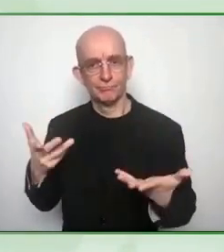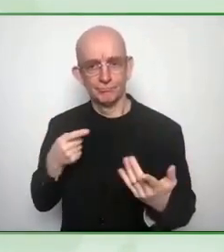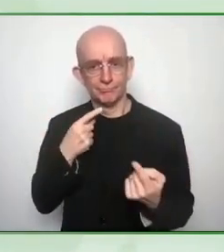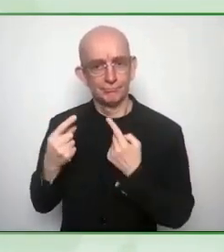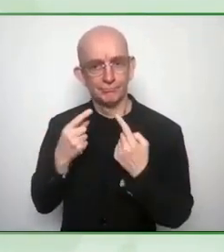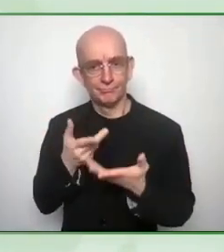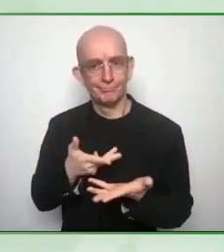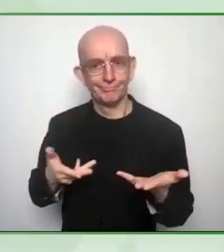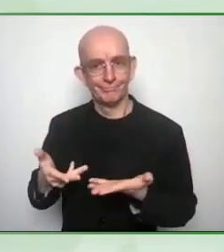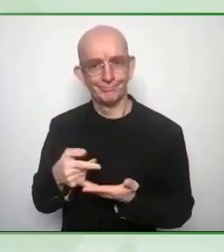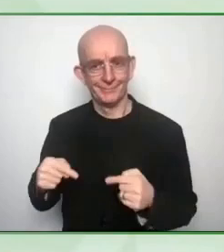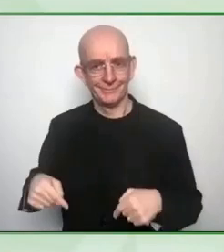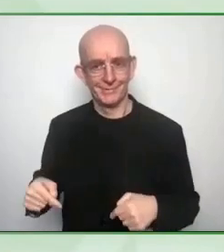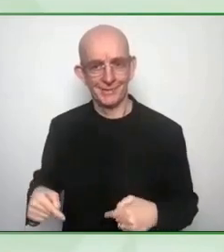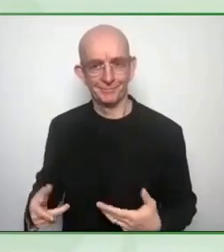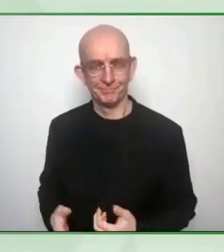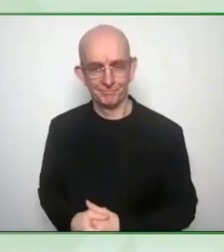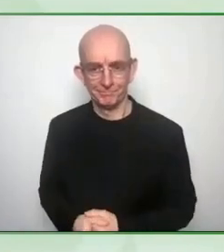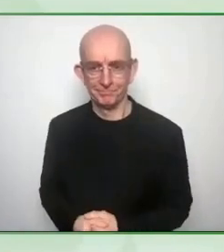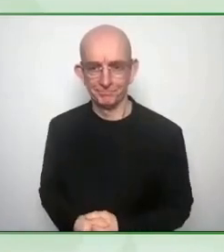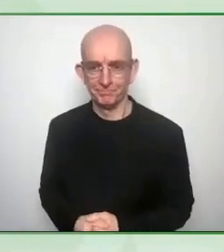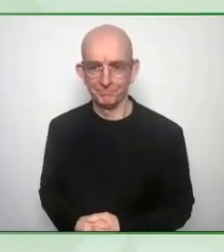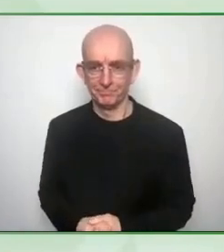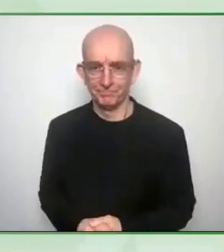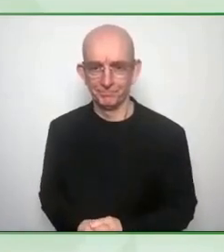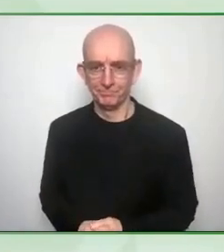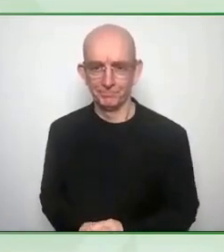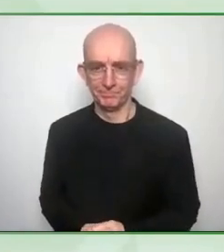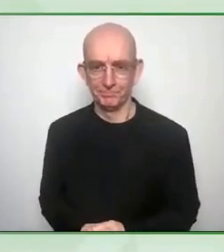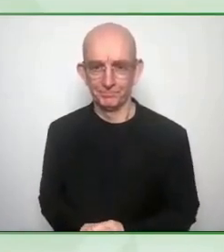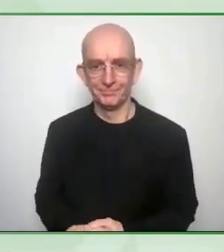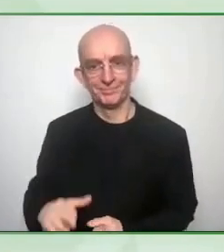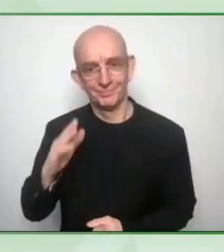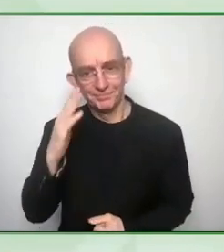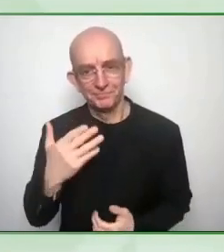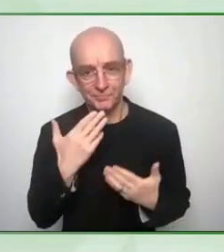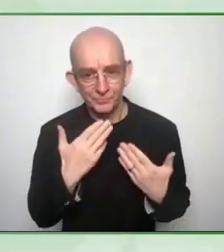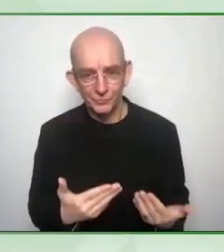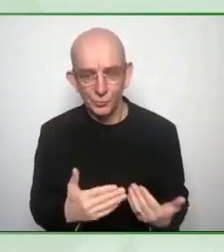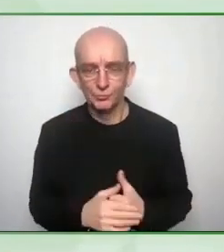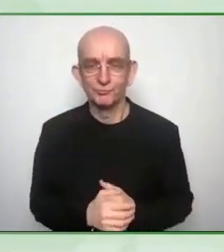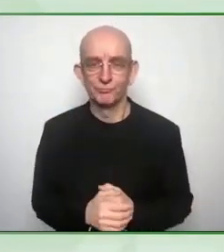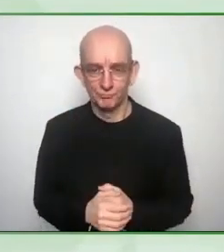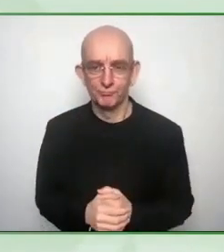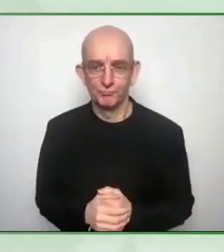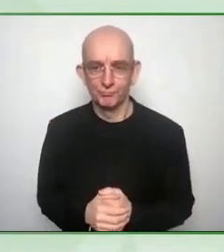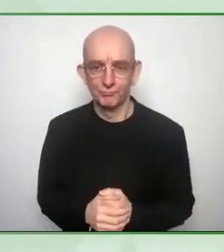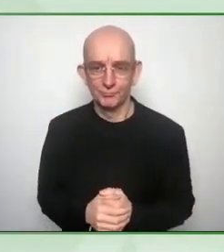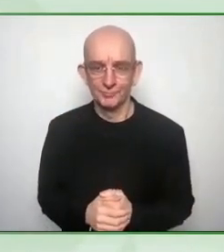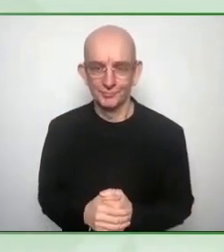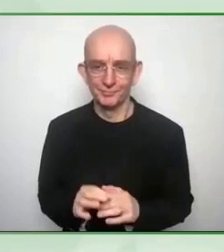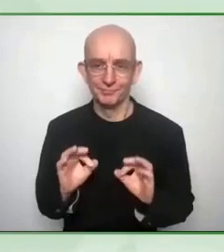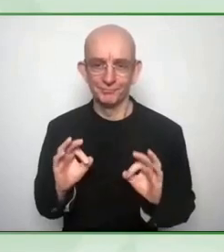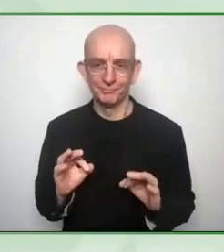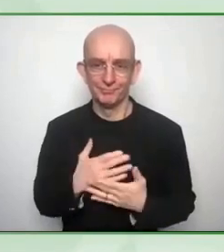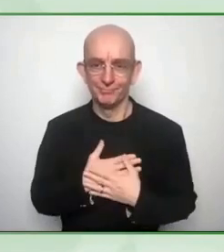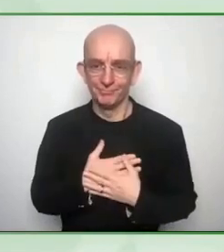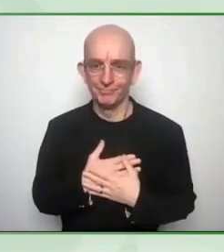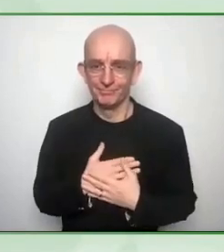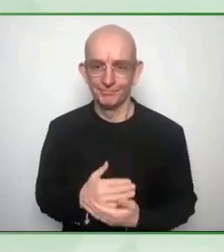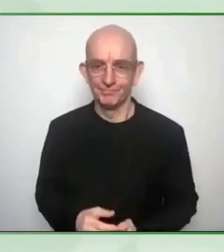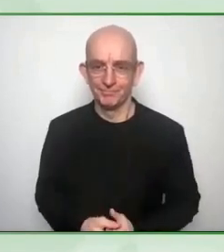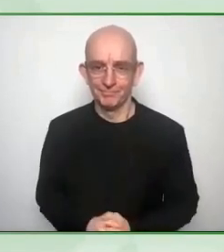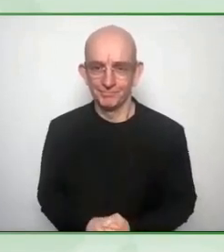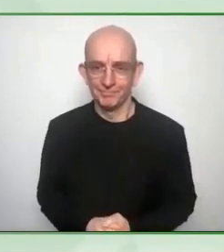um thanks michael for joining this fireside chat we could not get a person better than you for that